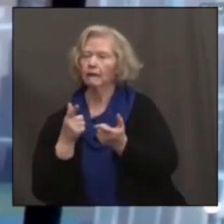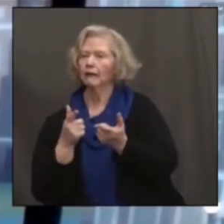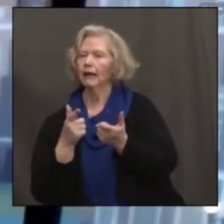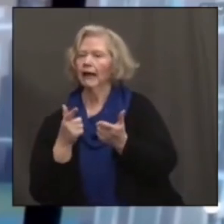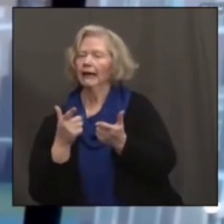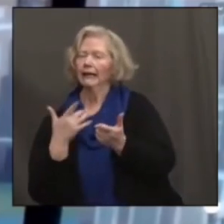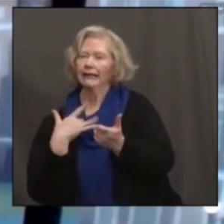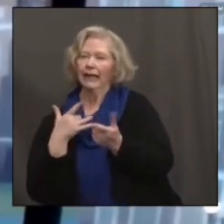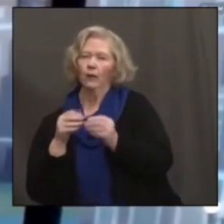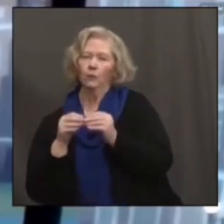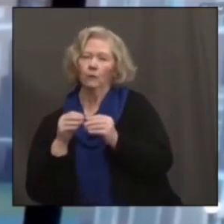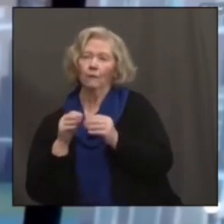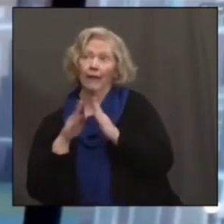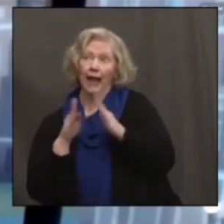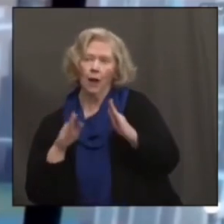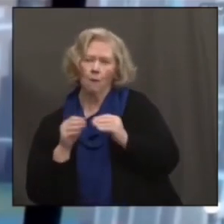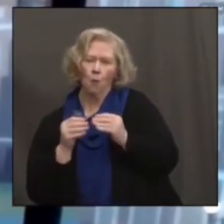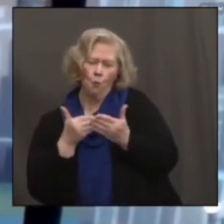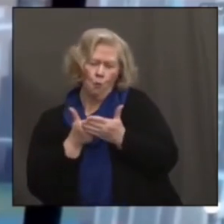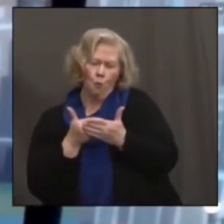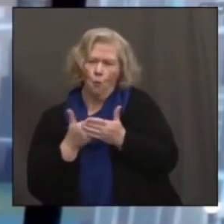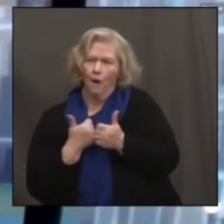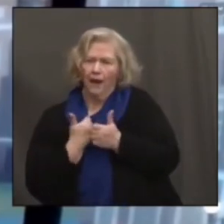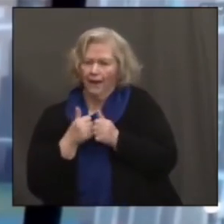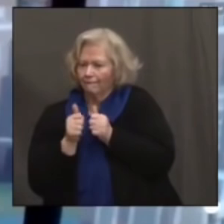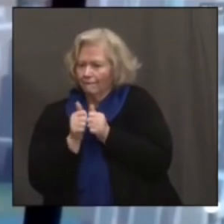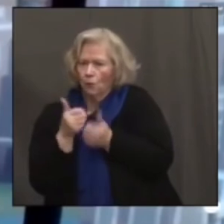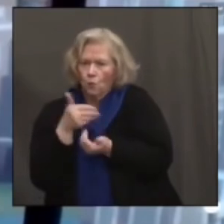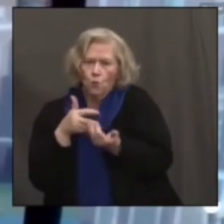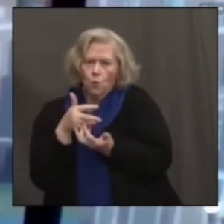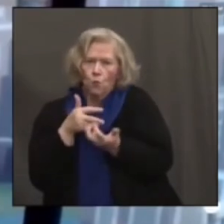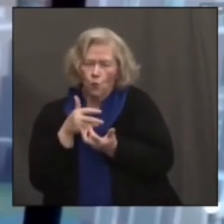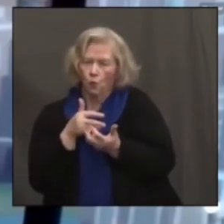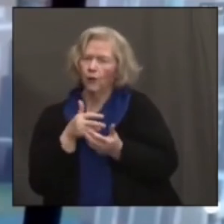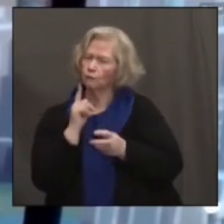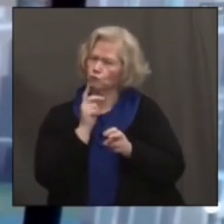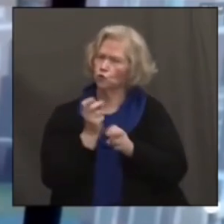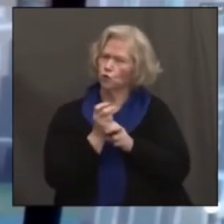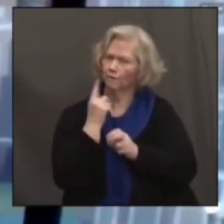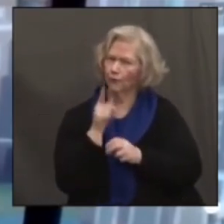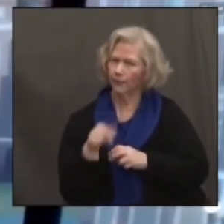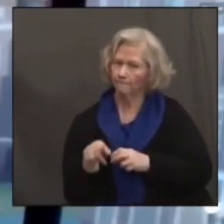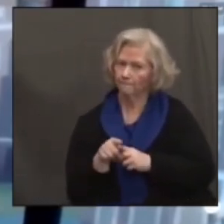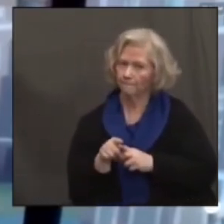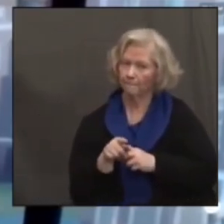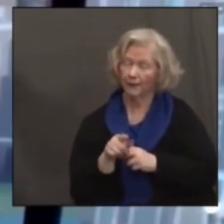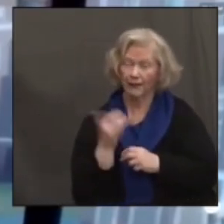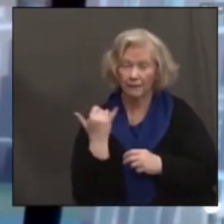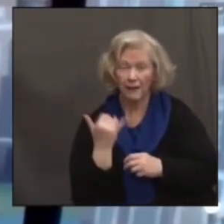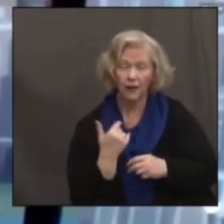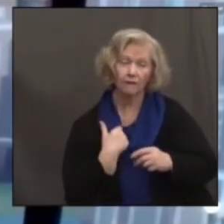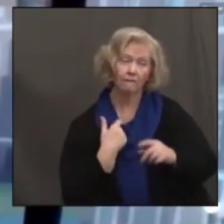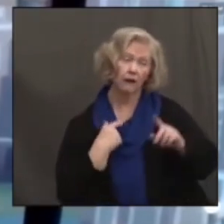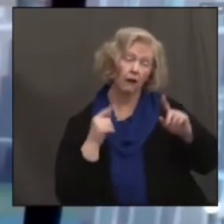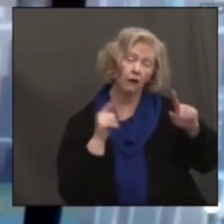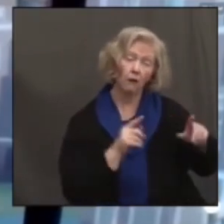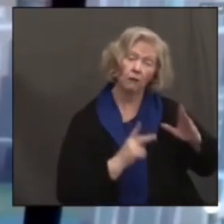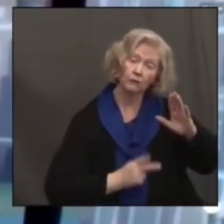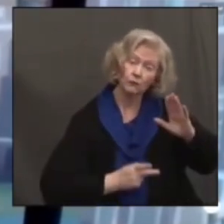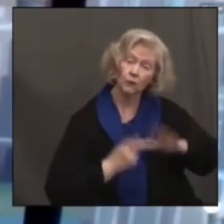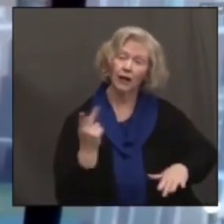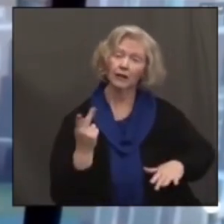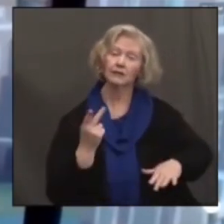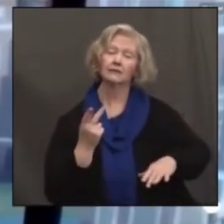difficulty or complexity if you have to go twice, if you have to go to a community once to